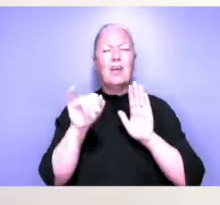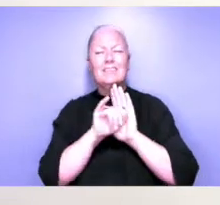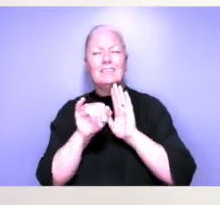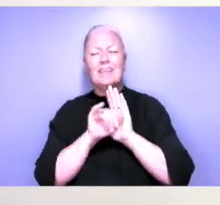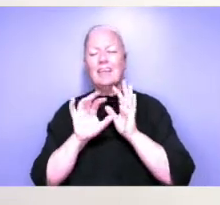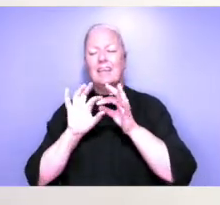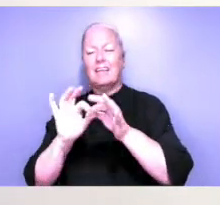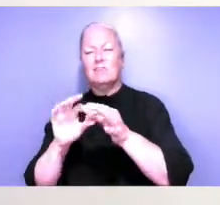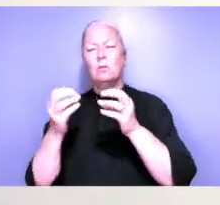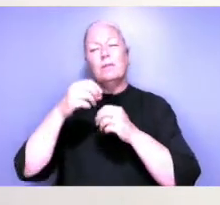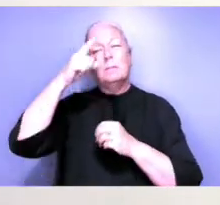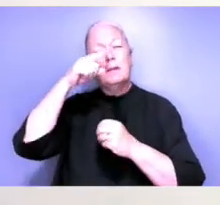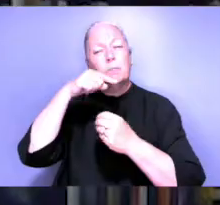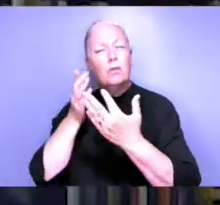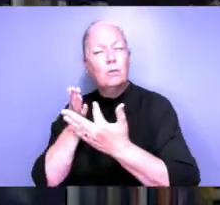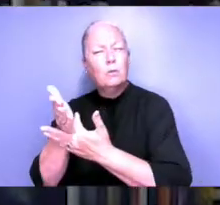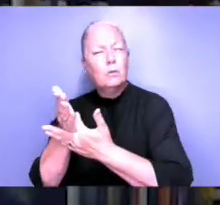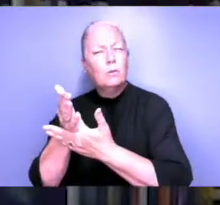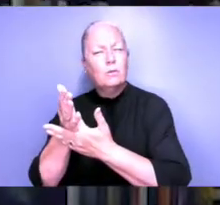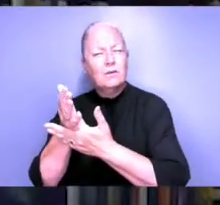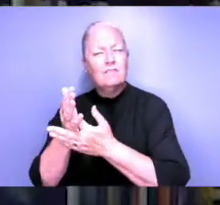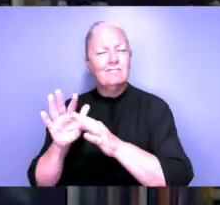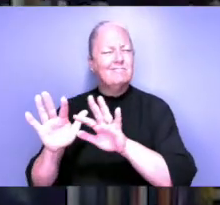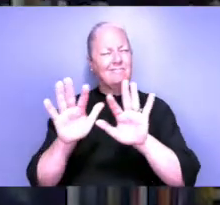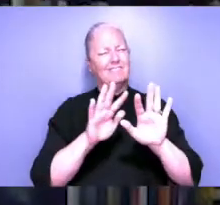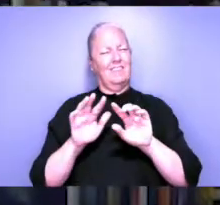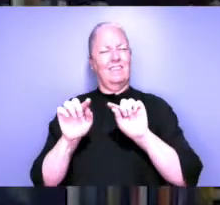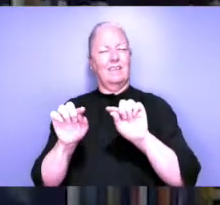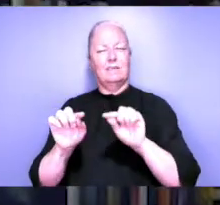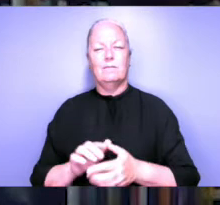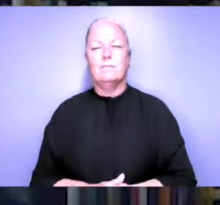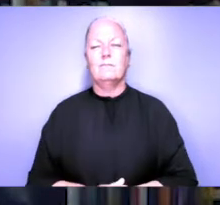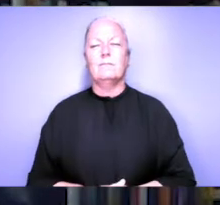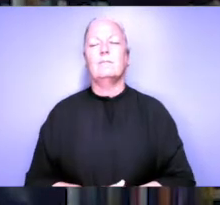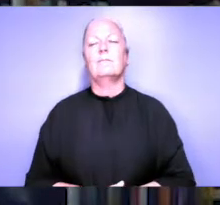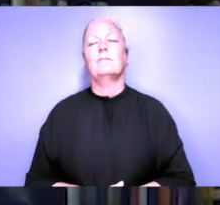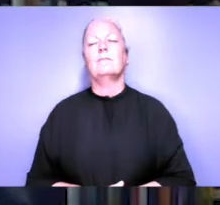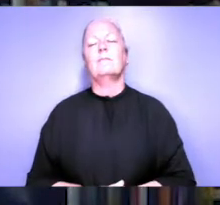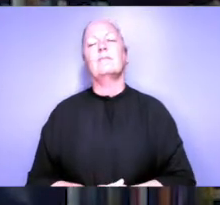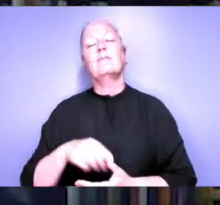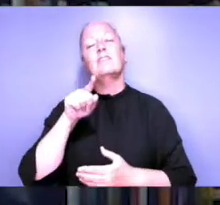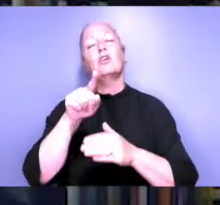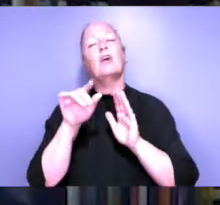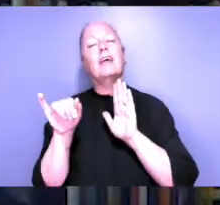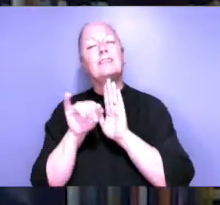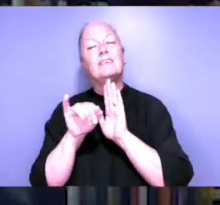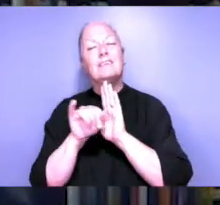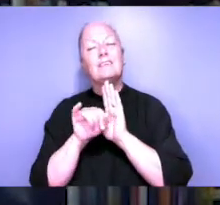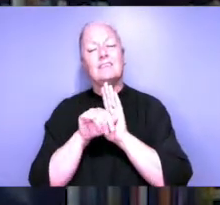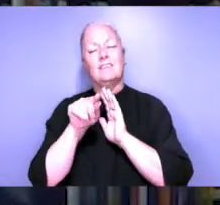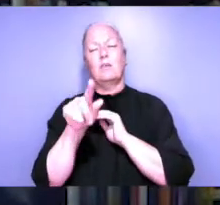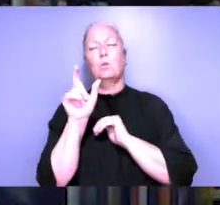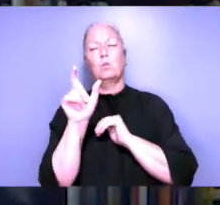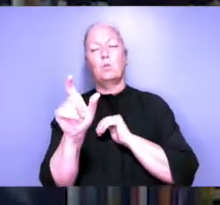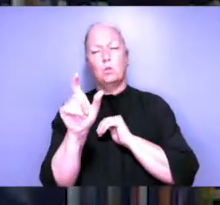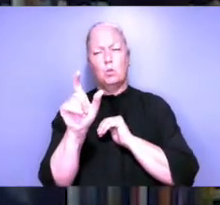connection with people through it. I just wanted to add to the identity is this the word desire,